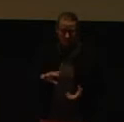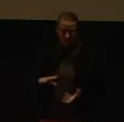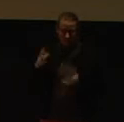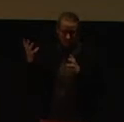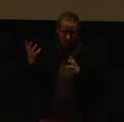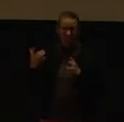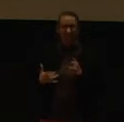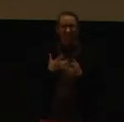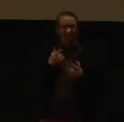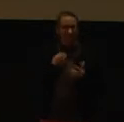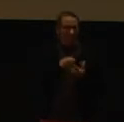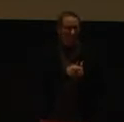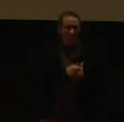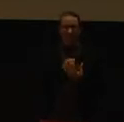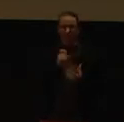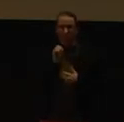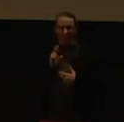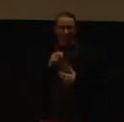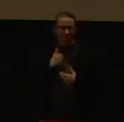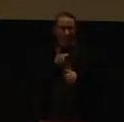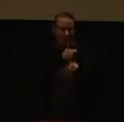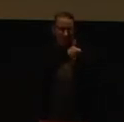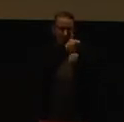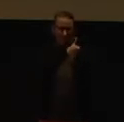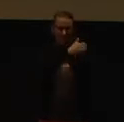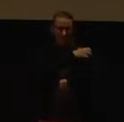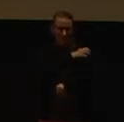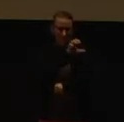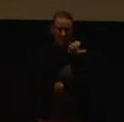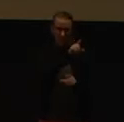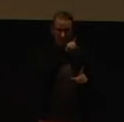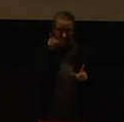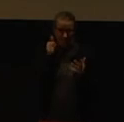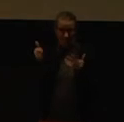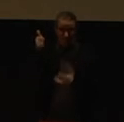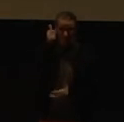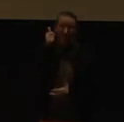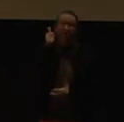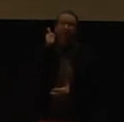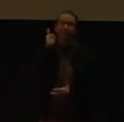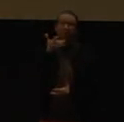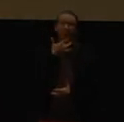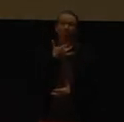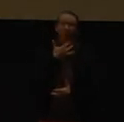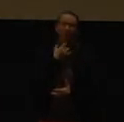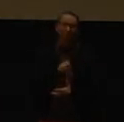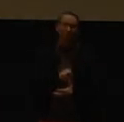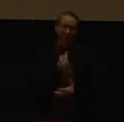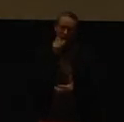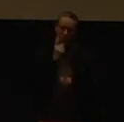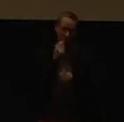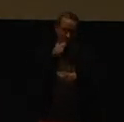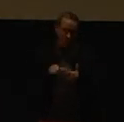admonishment or an indictment of wrongdoing to the powers that be, there's no such thing as just a letter. Being perfectly